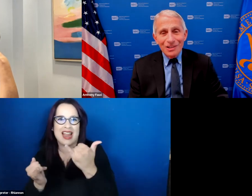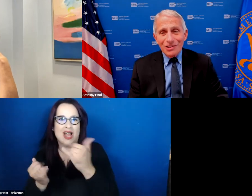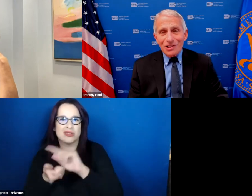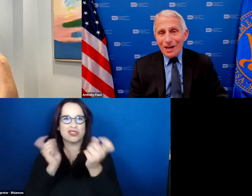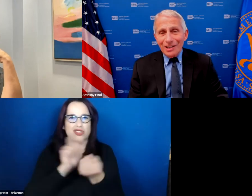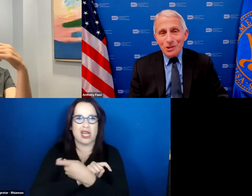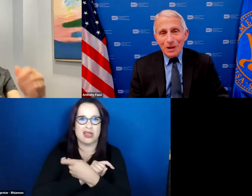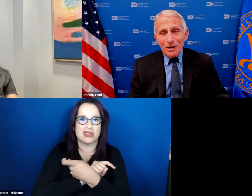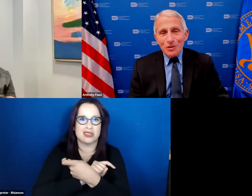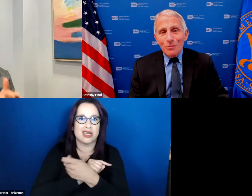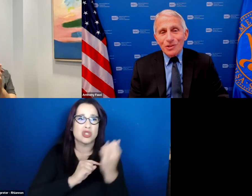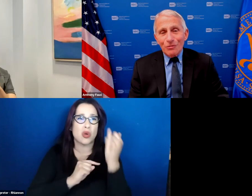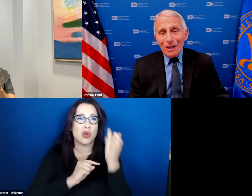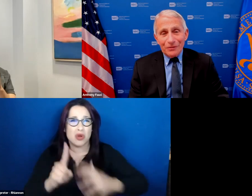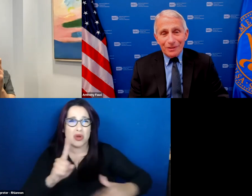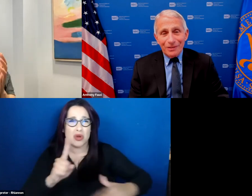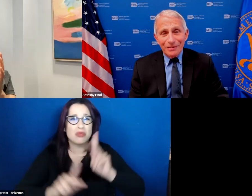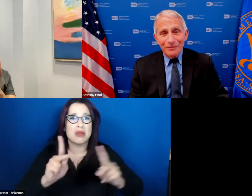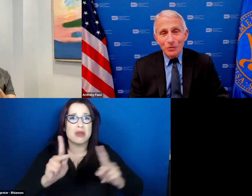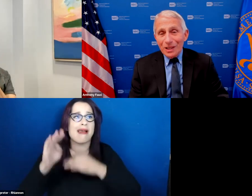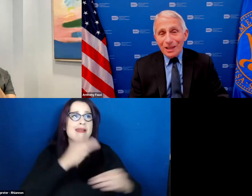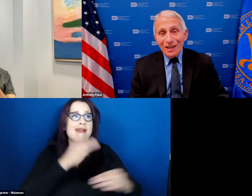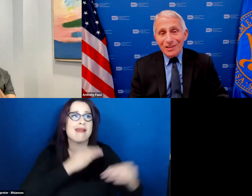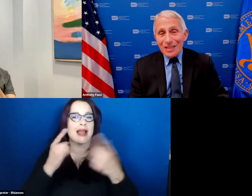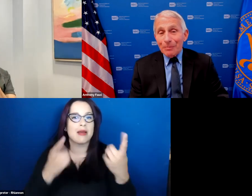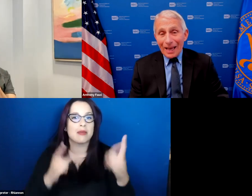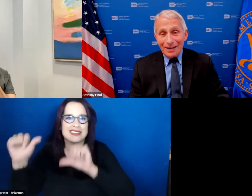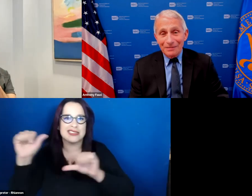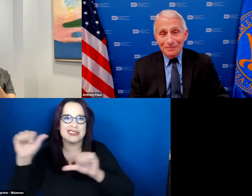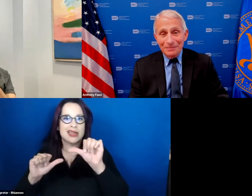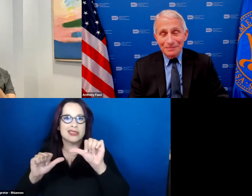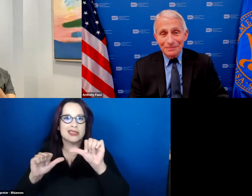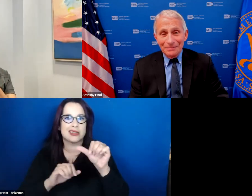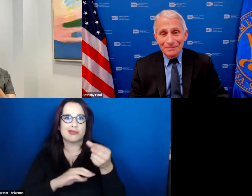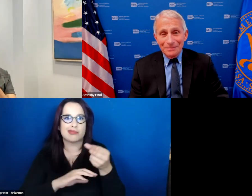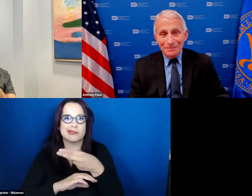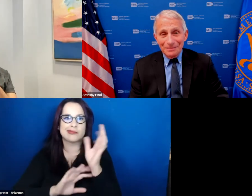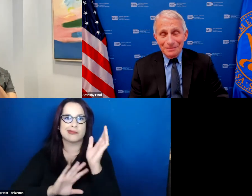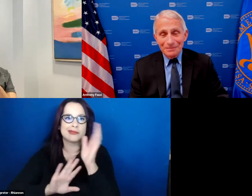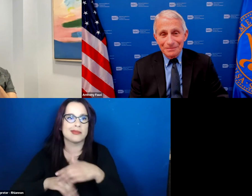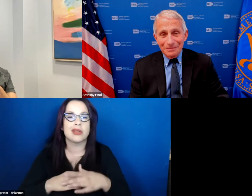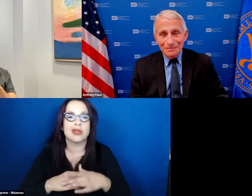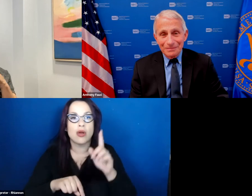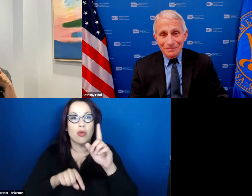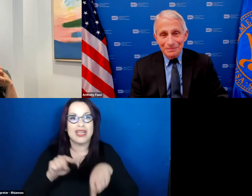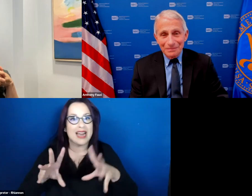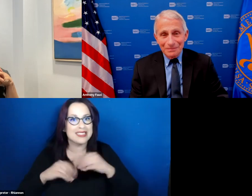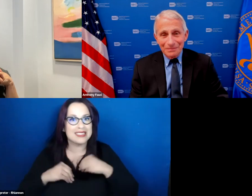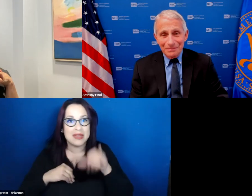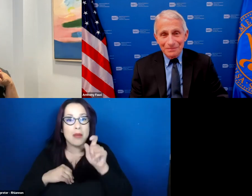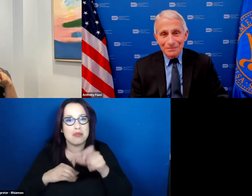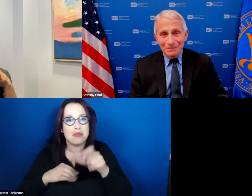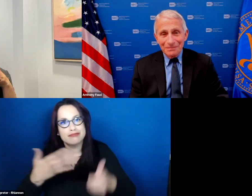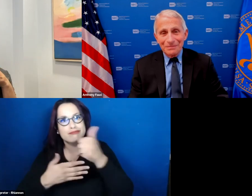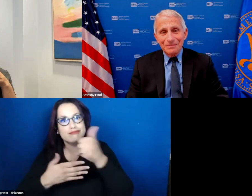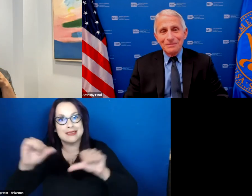science becomes almost irrelevant we can't accept that yeah I wish we could talk for